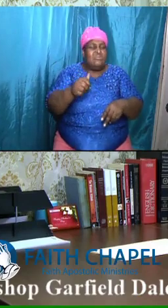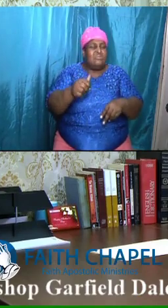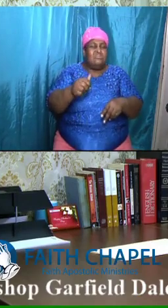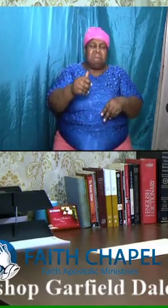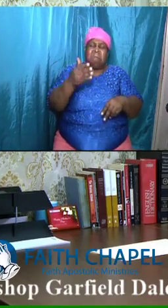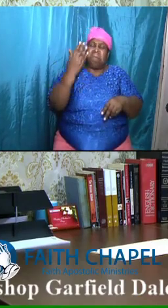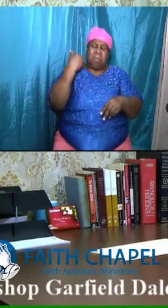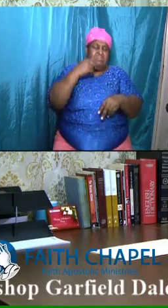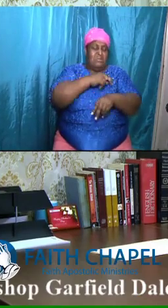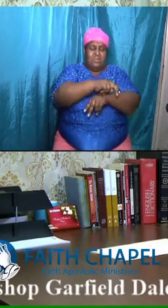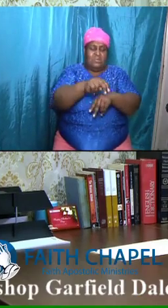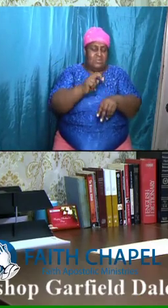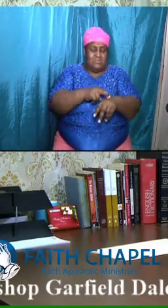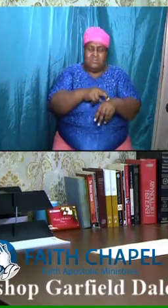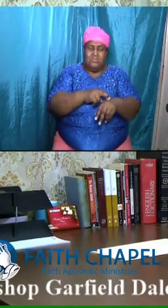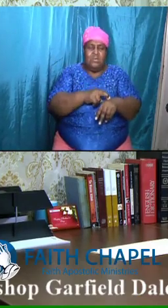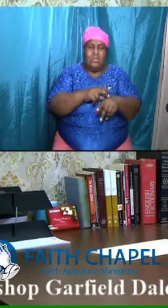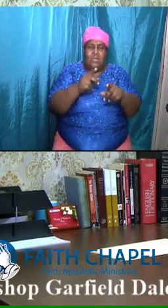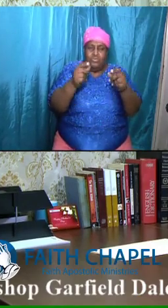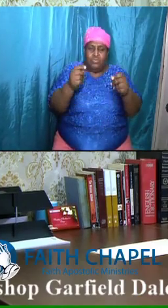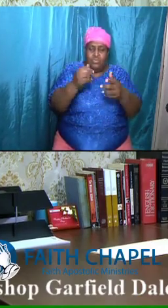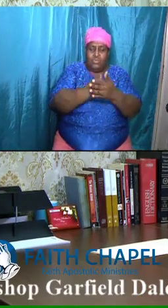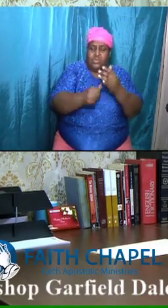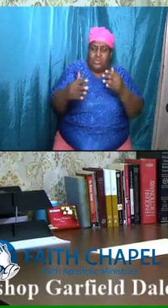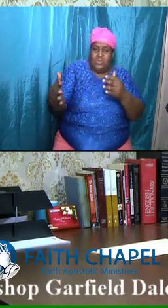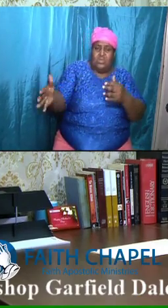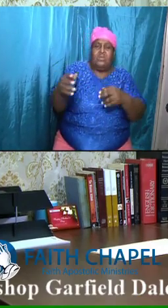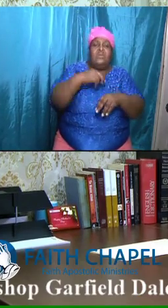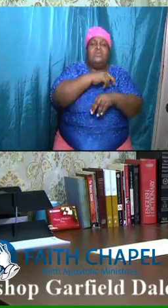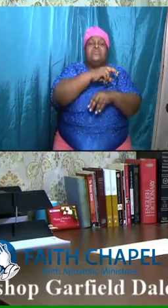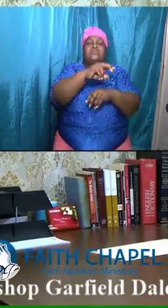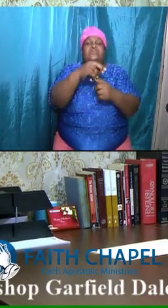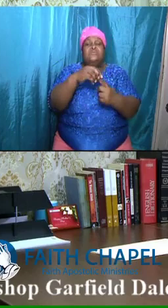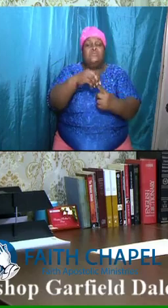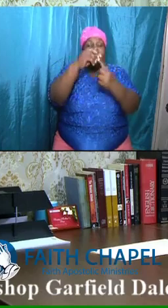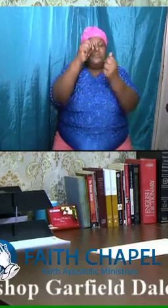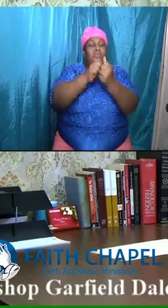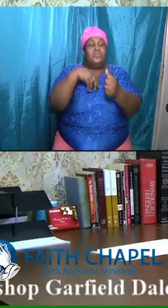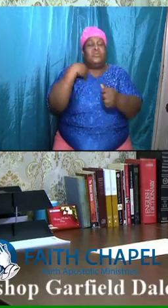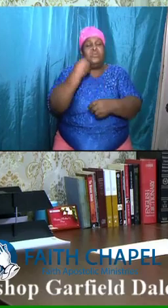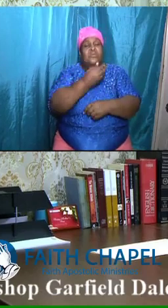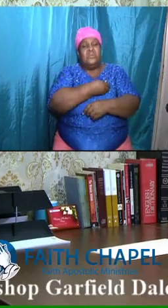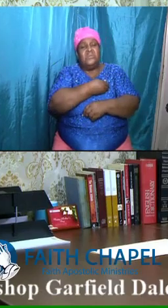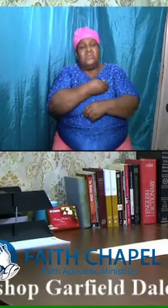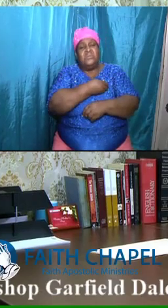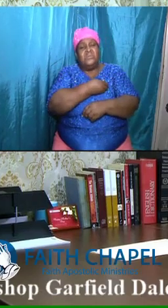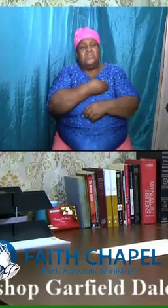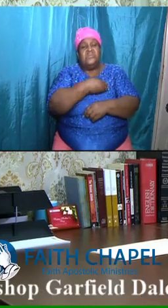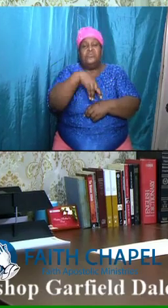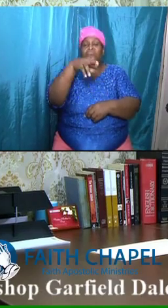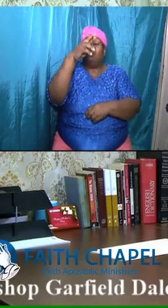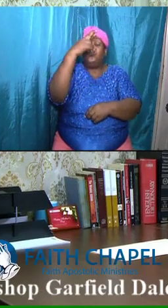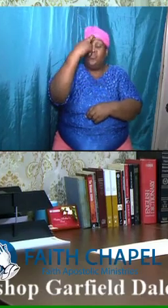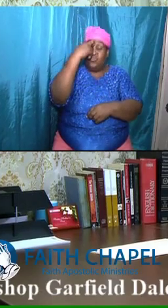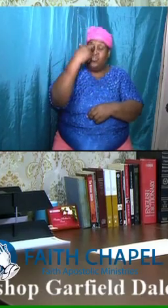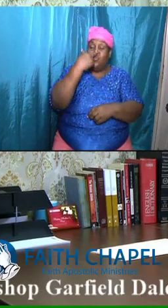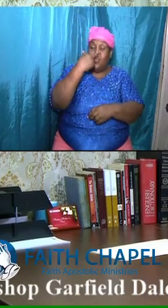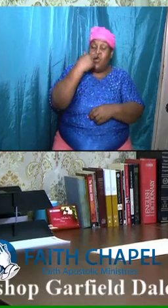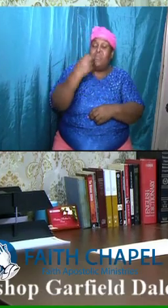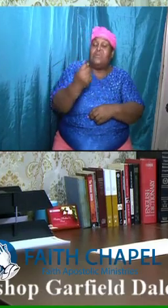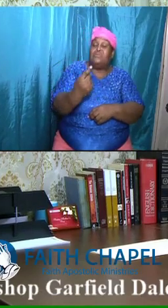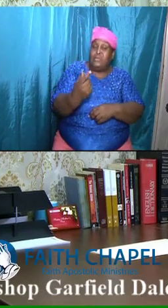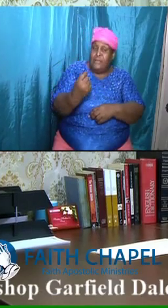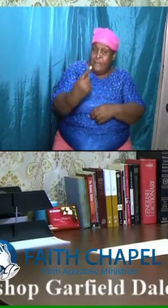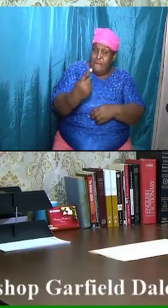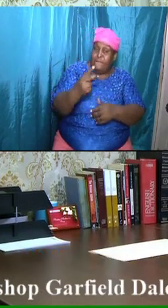different with us. Listen to what he said through the Apostle Paul to the Romans, Romans chapter 11 and